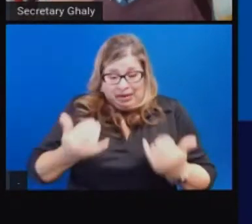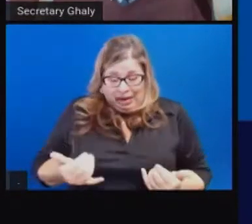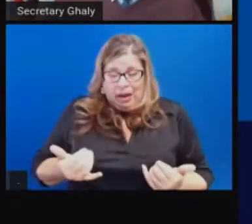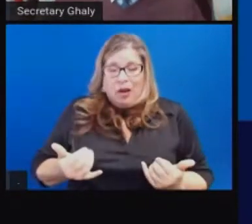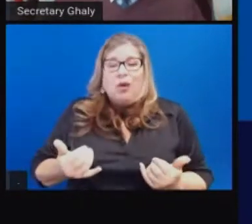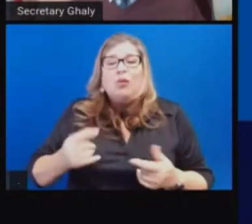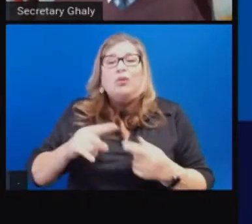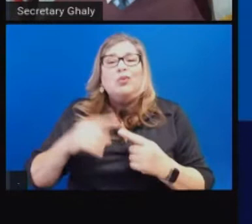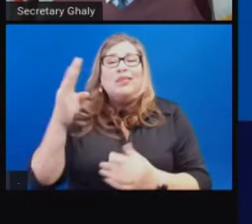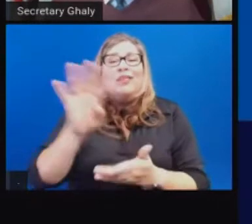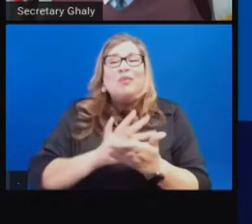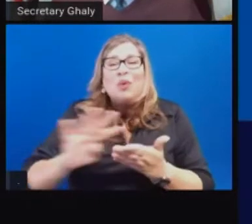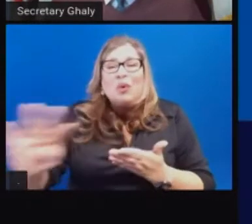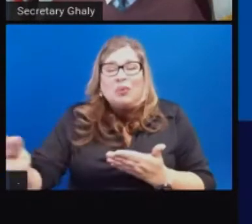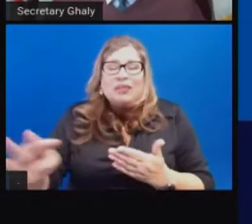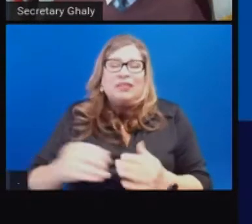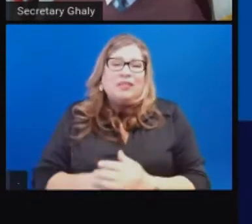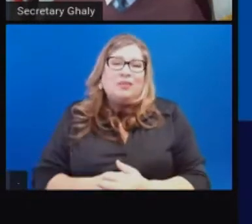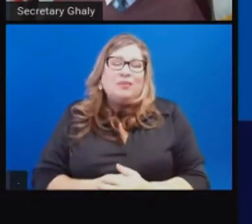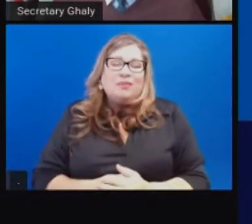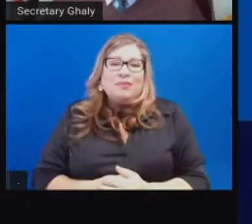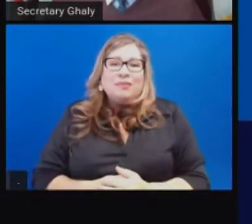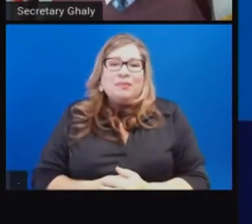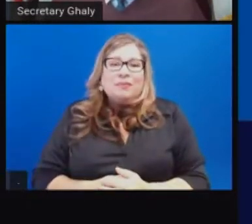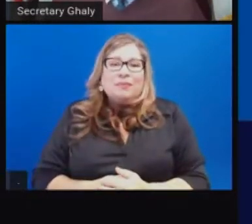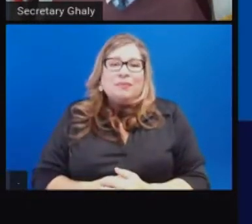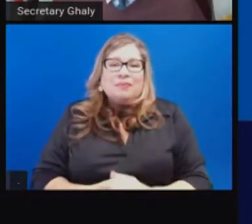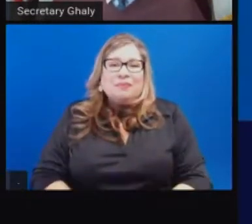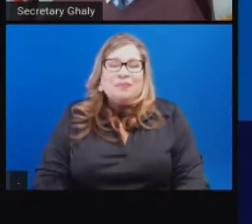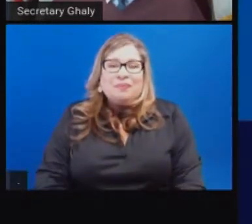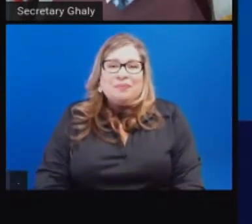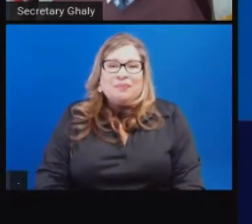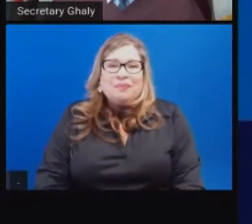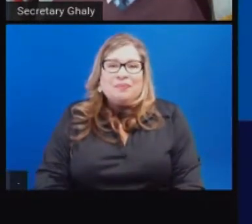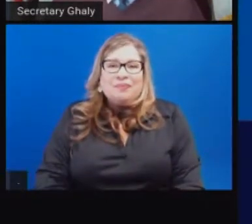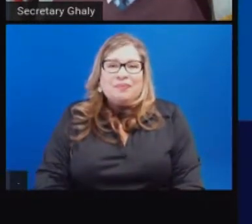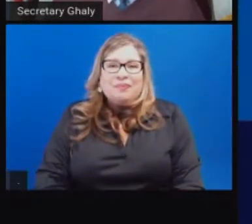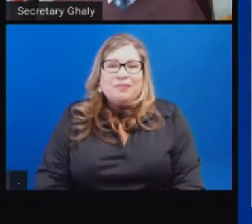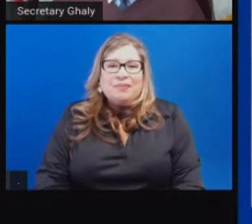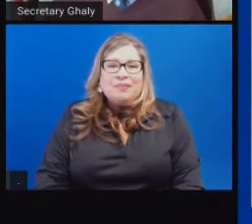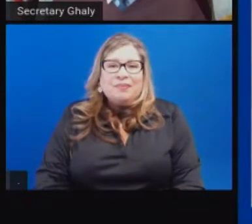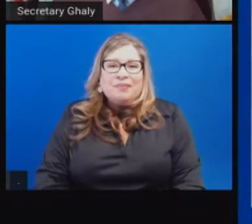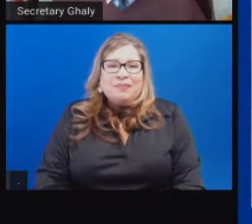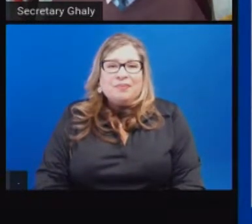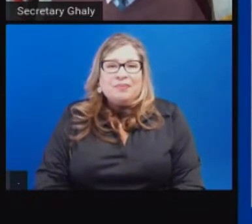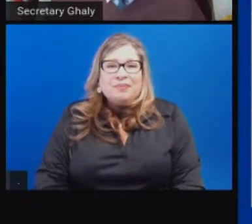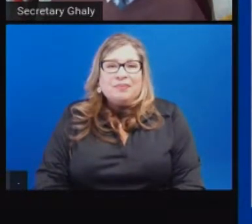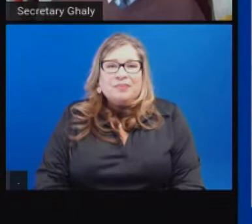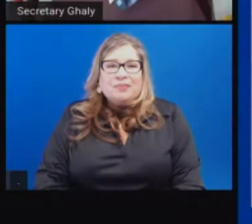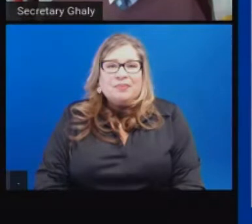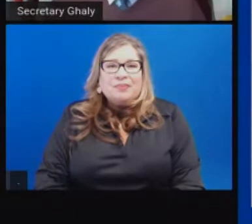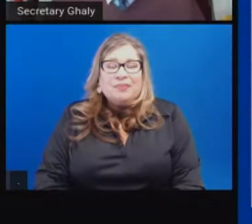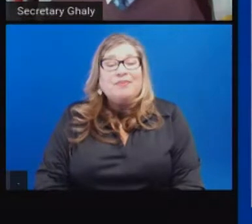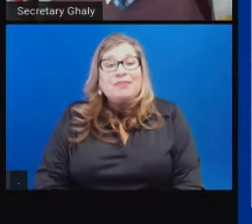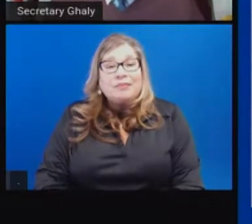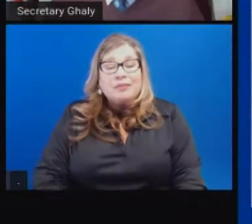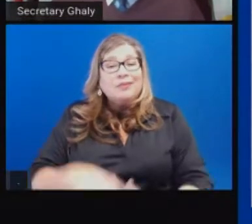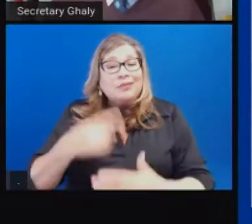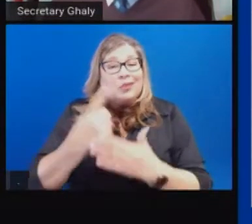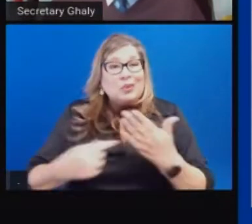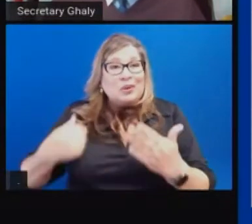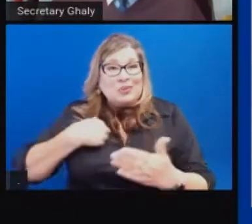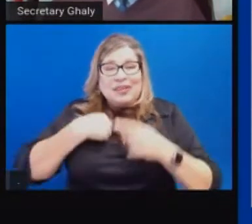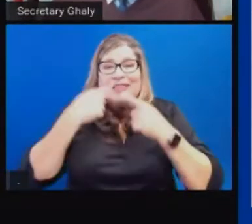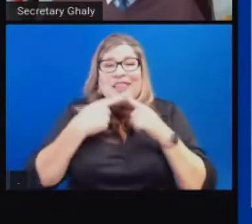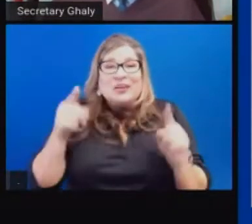way, we exited through the order in a different way. Next slide, please. So, what we announced